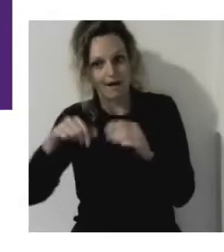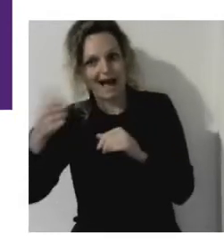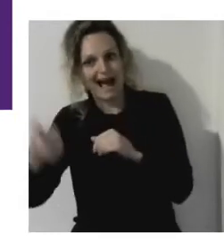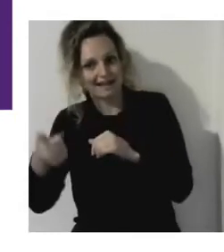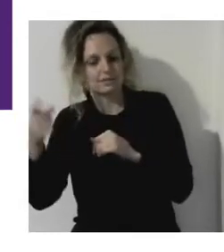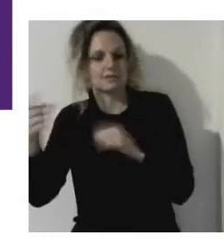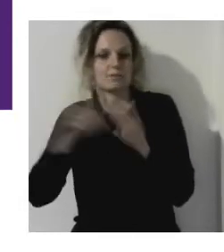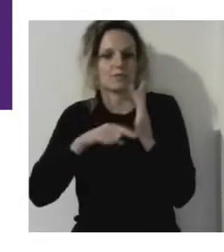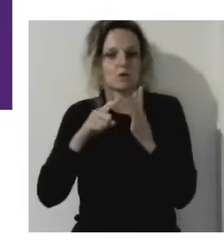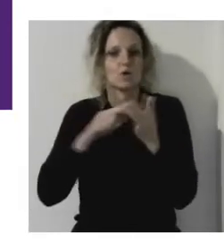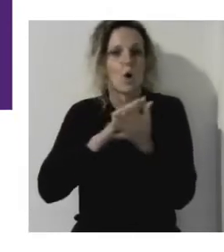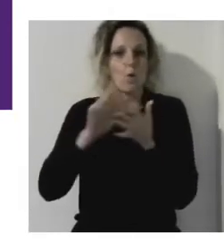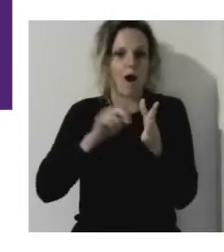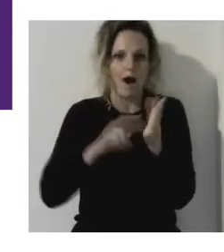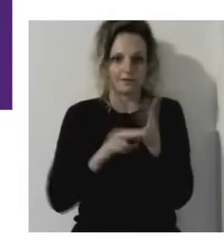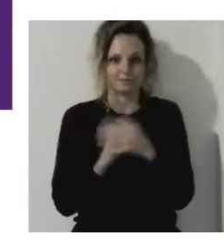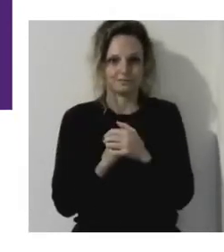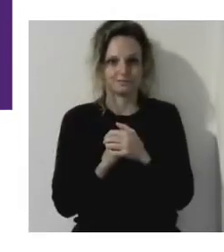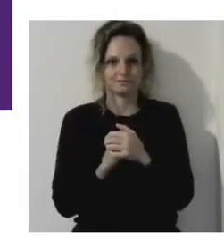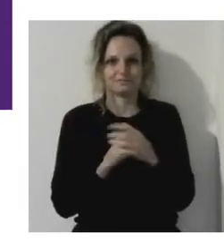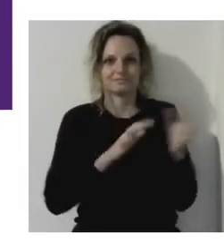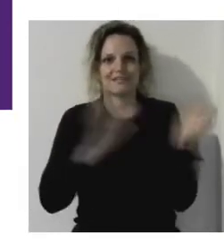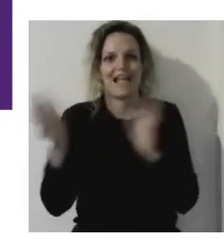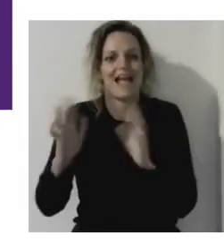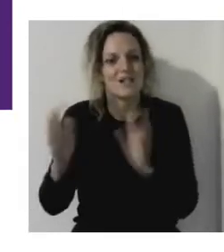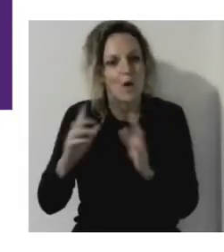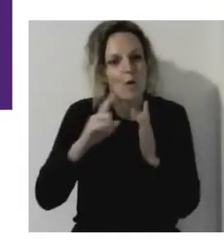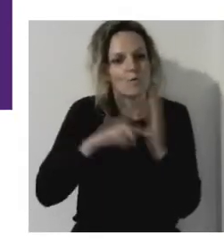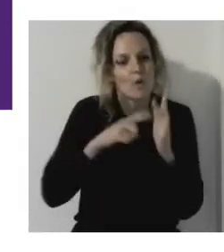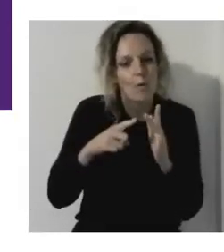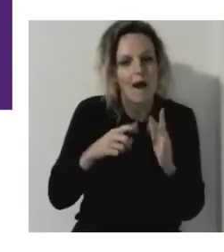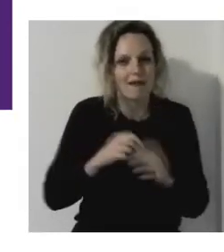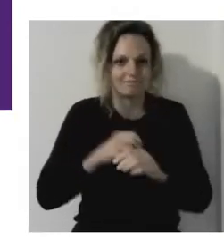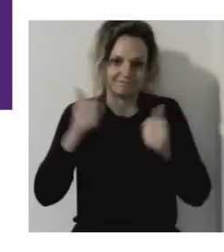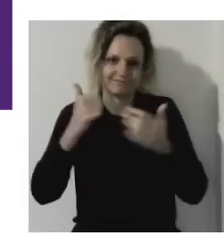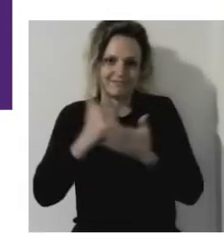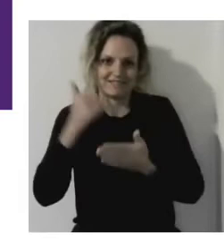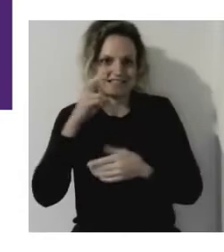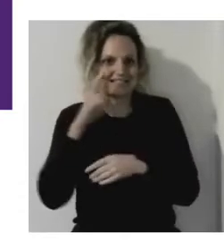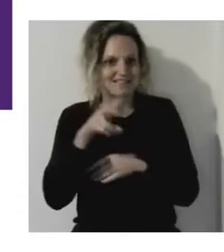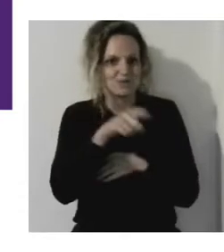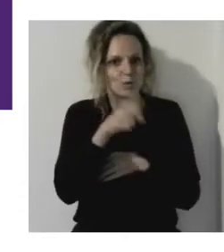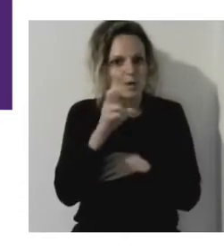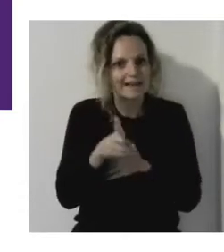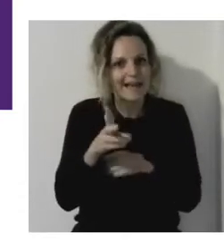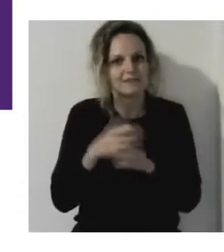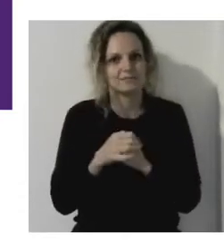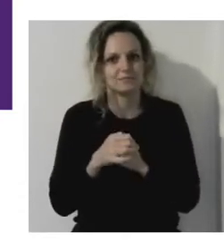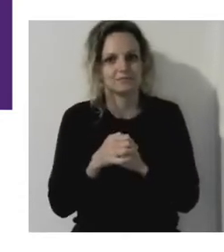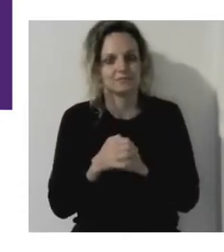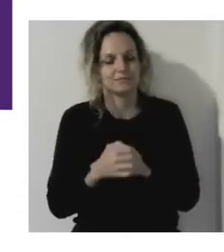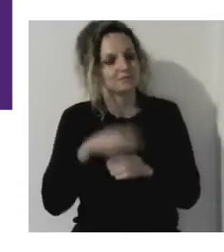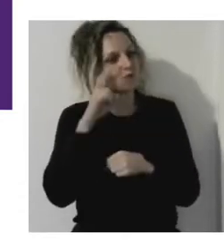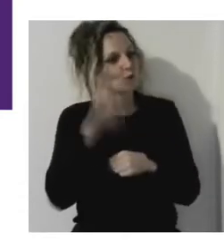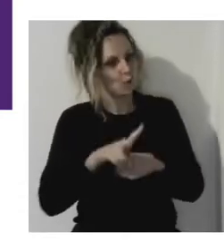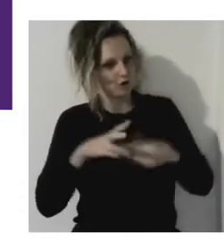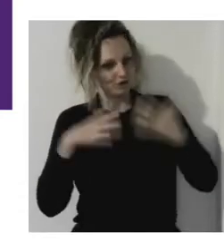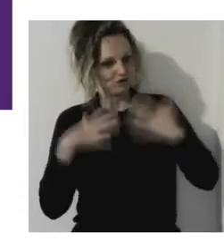Well, hello, Johan. It's really good to see you again. Thank you. And you look dressed for the weather.